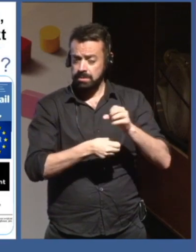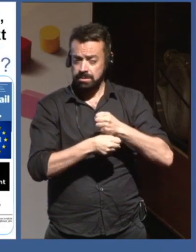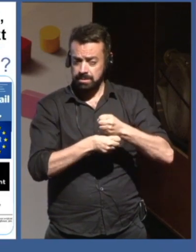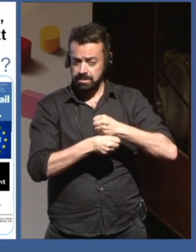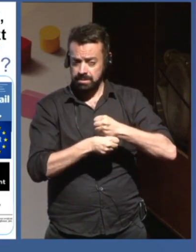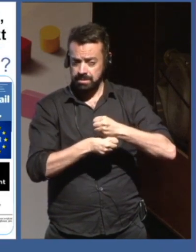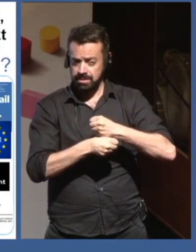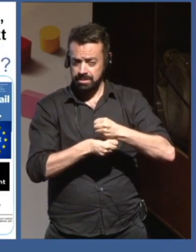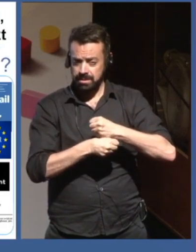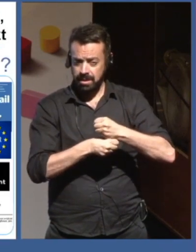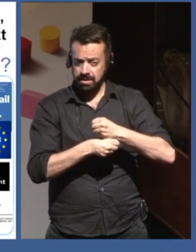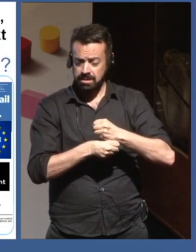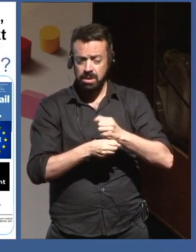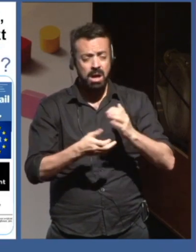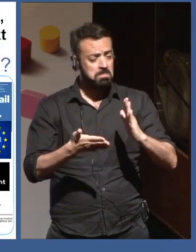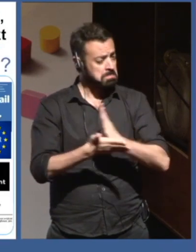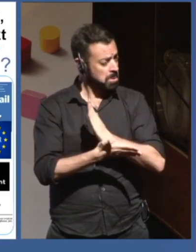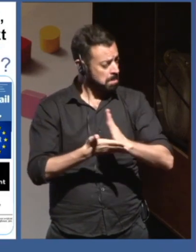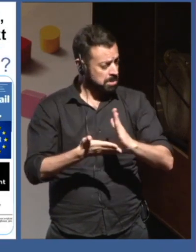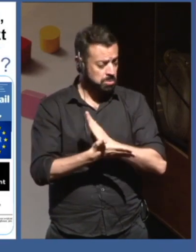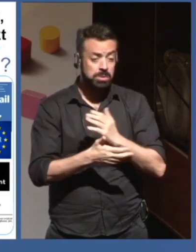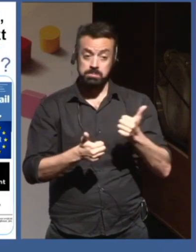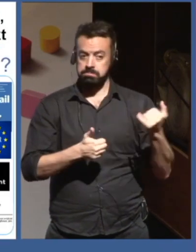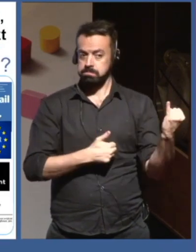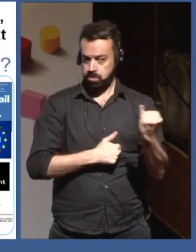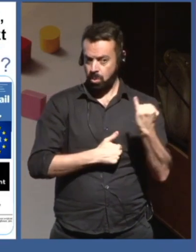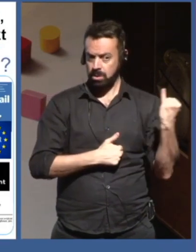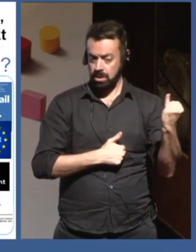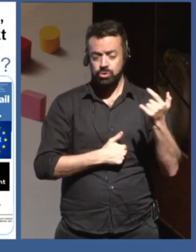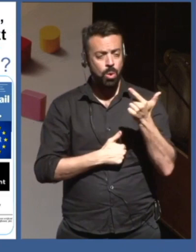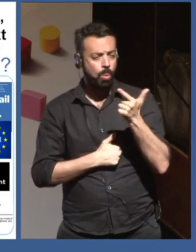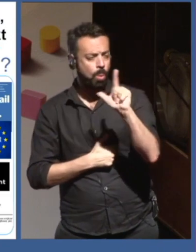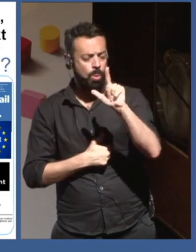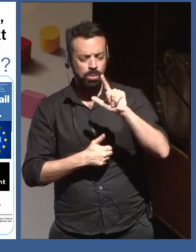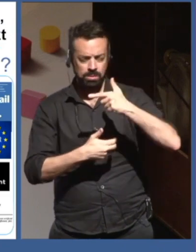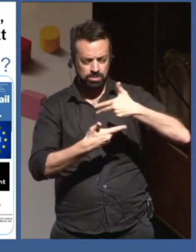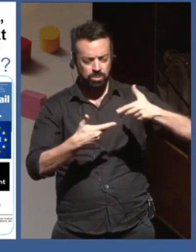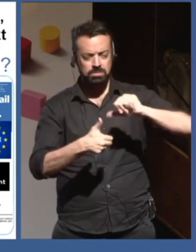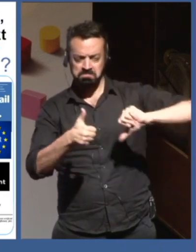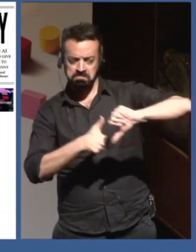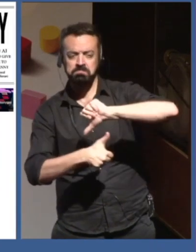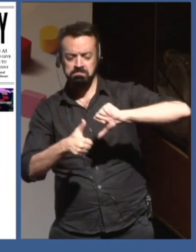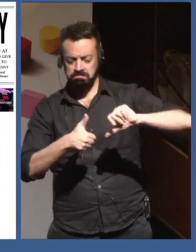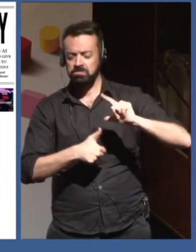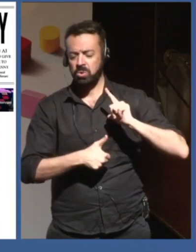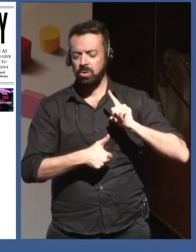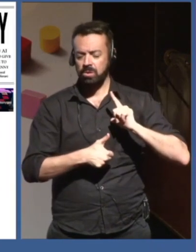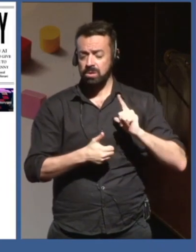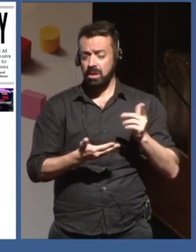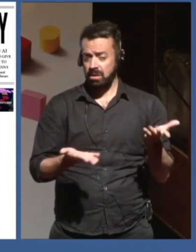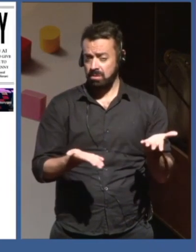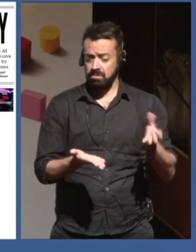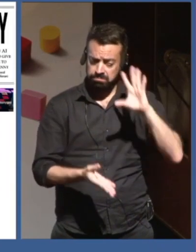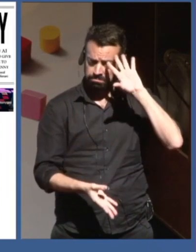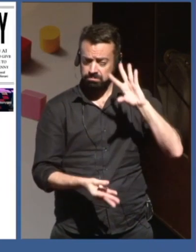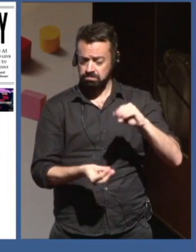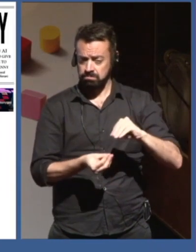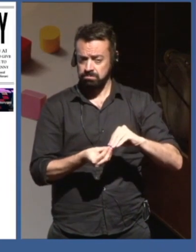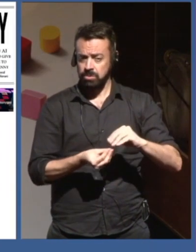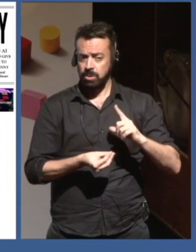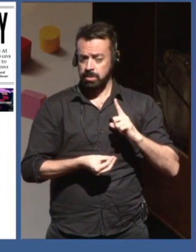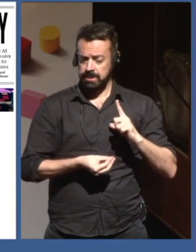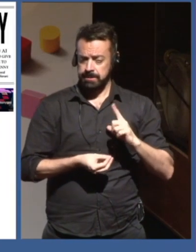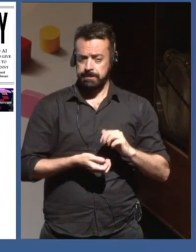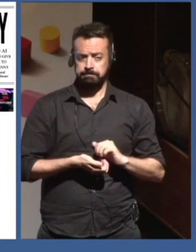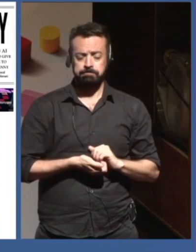I would write differently. And I'll try to give you my vision on that. So AI